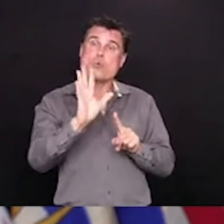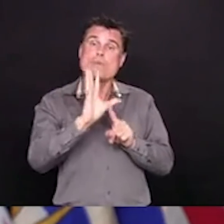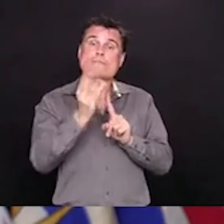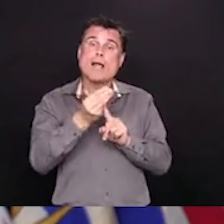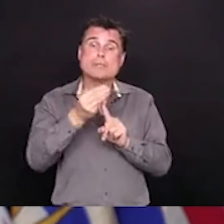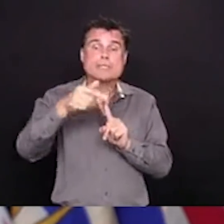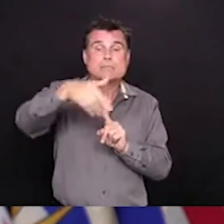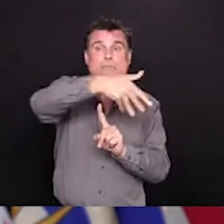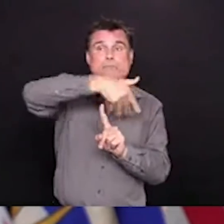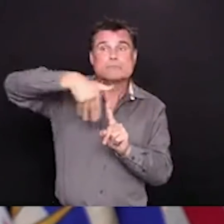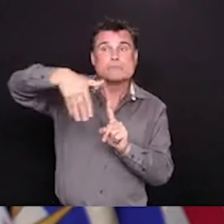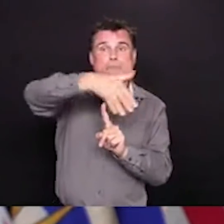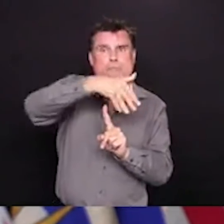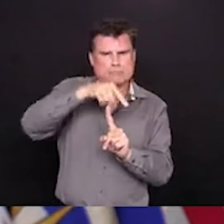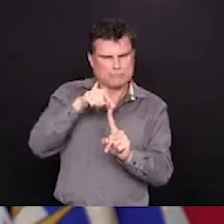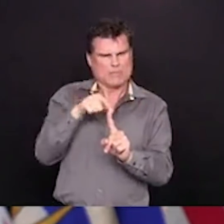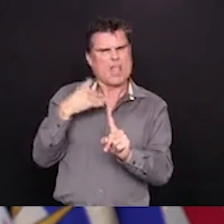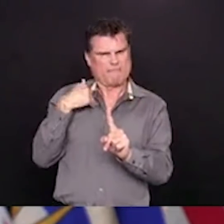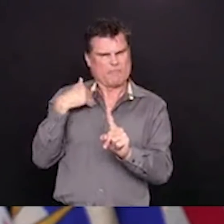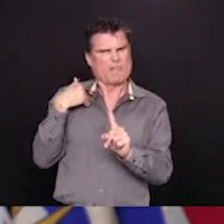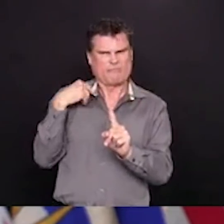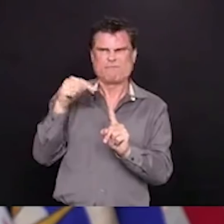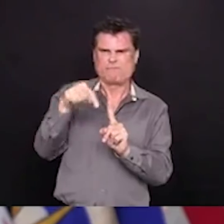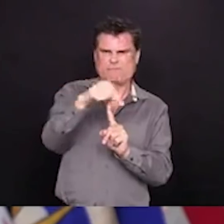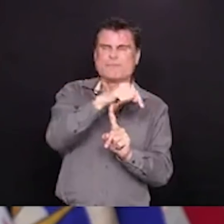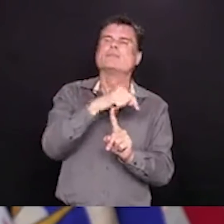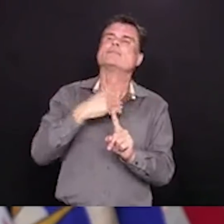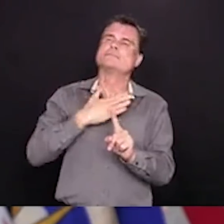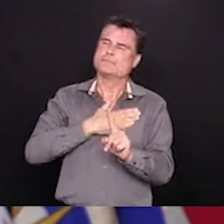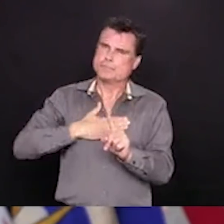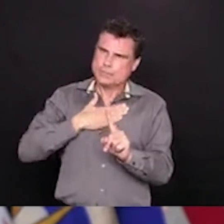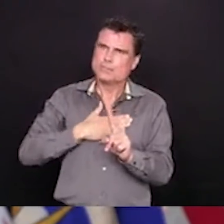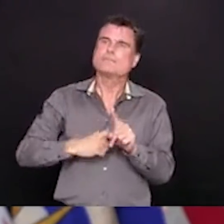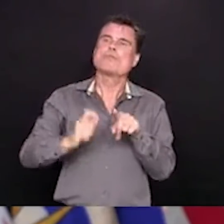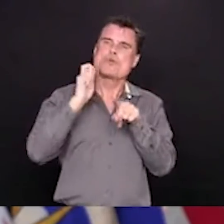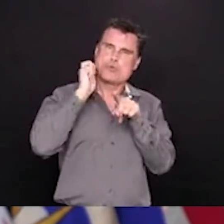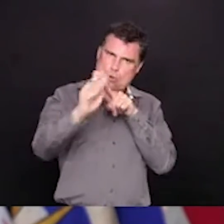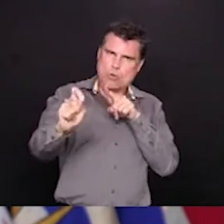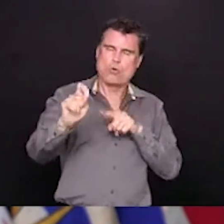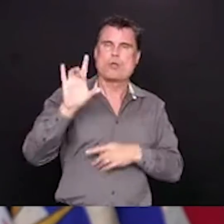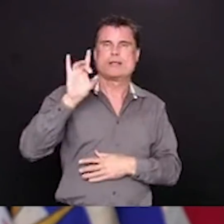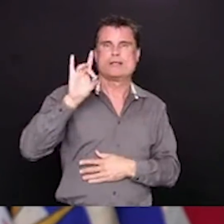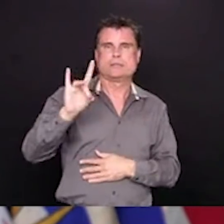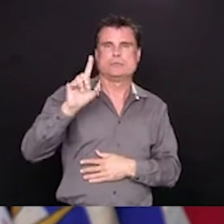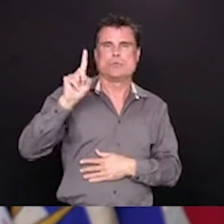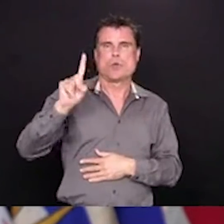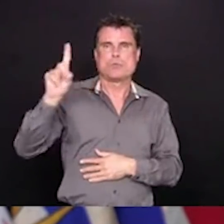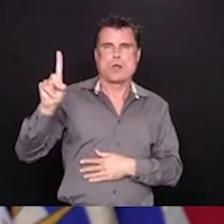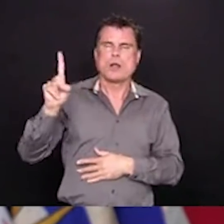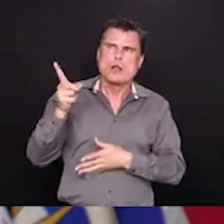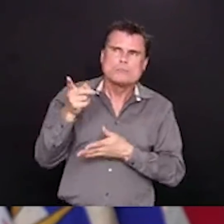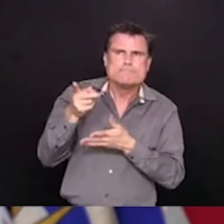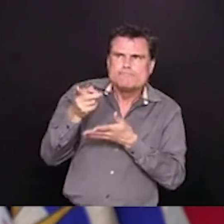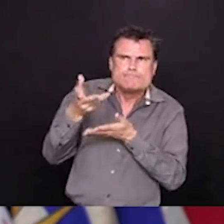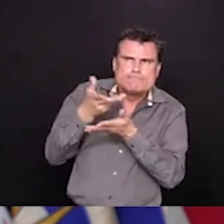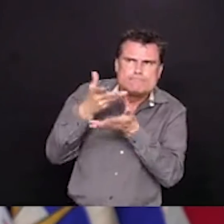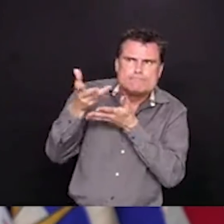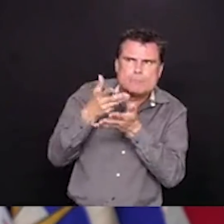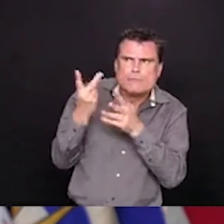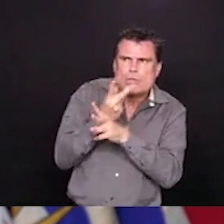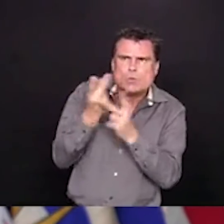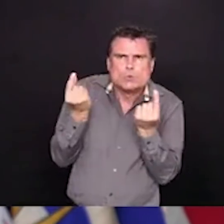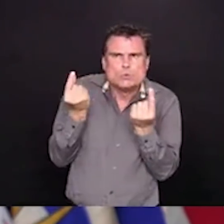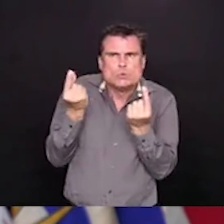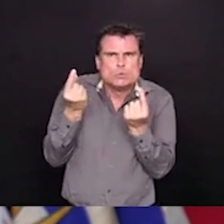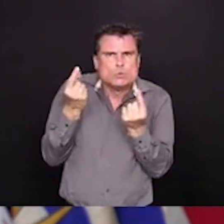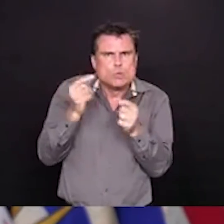in being assessed and understanding if this indeed is COVID-19. Both Interior Health and Northern Health have had